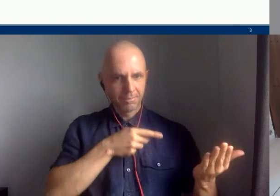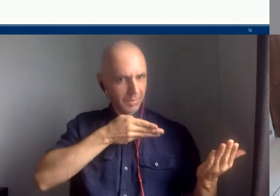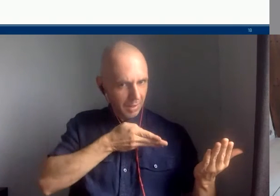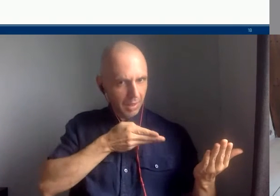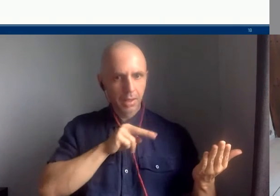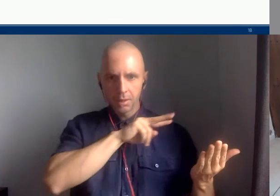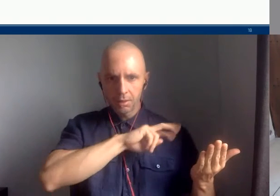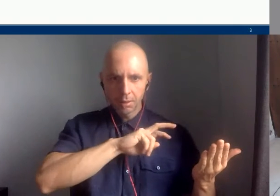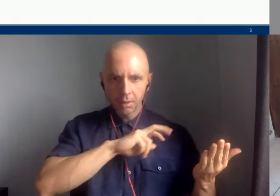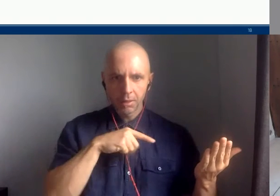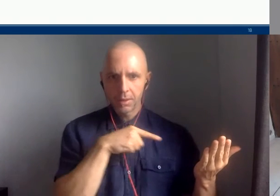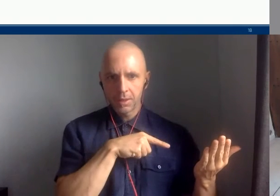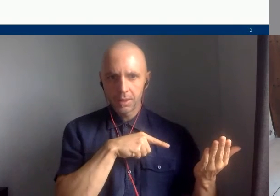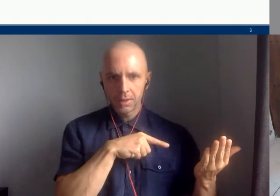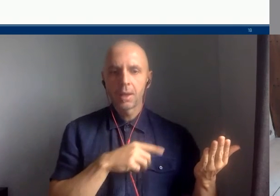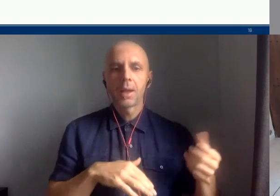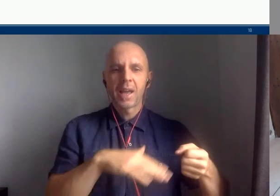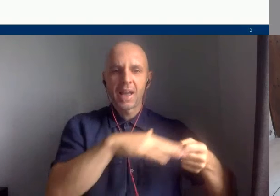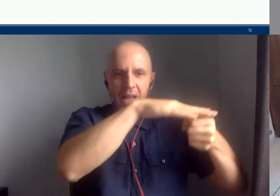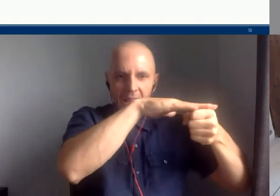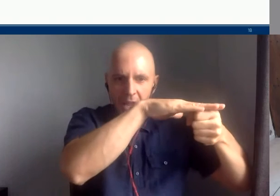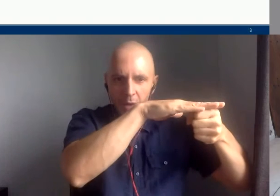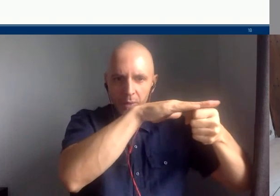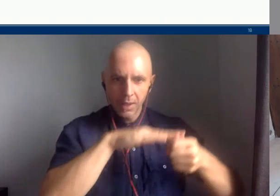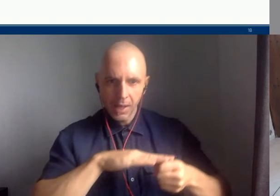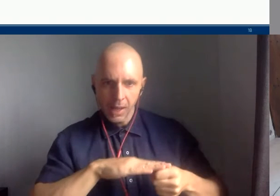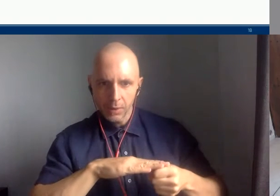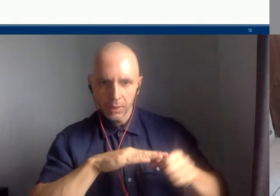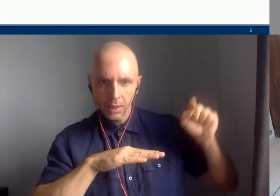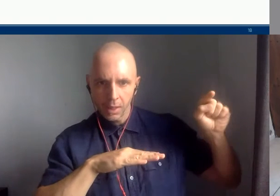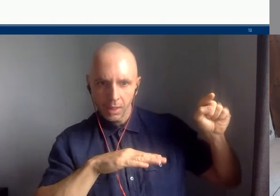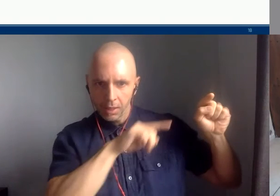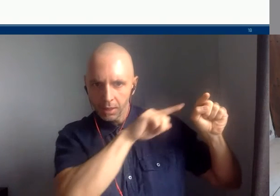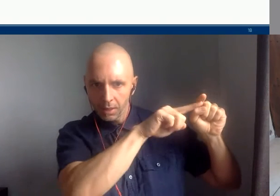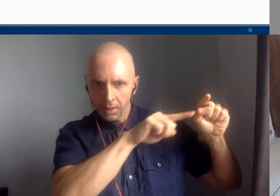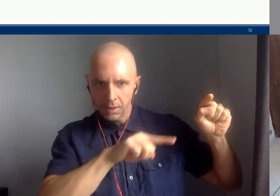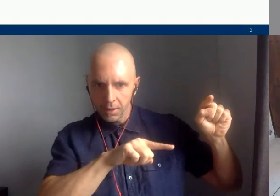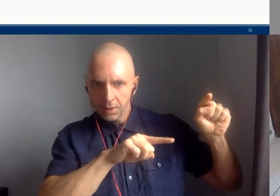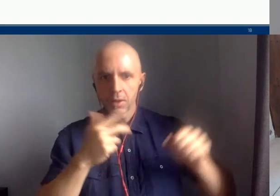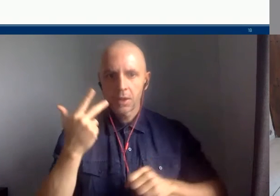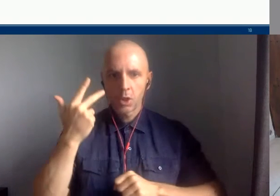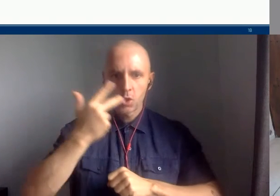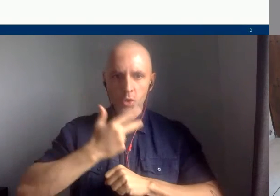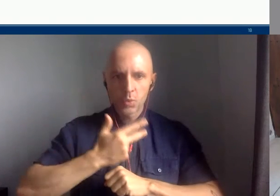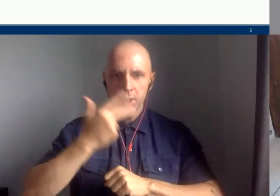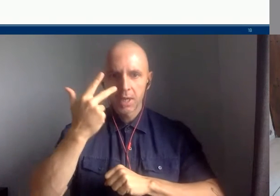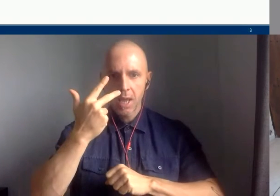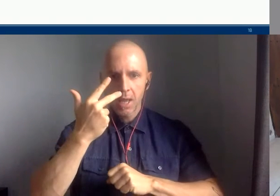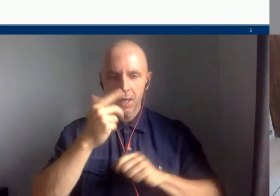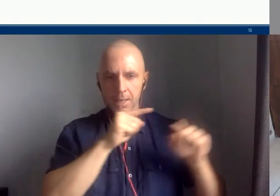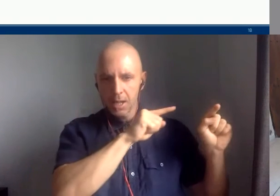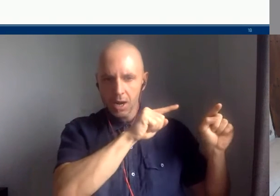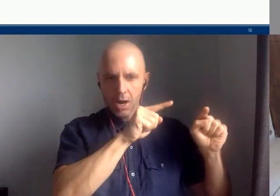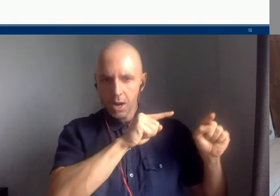from one space to another space. But what about us and our relationship